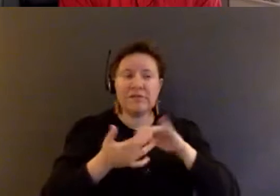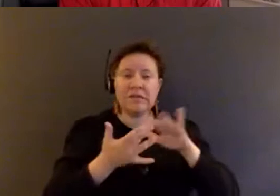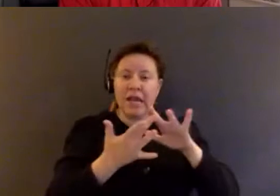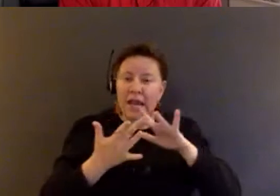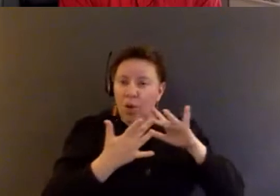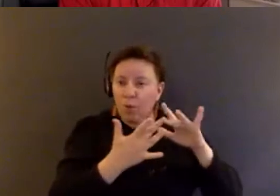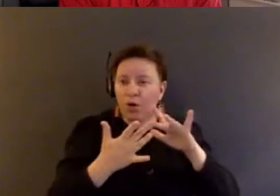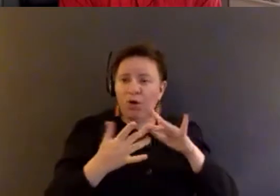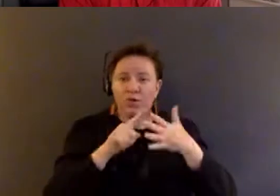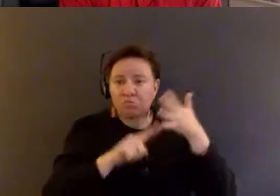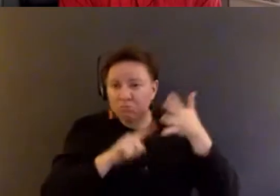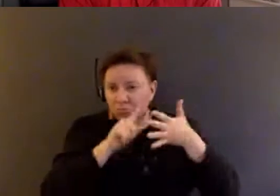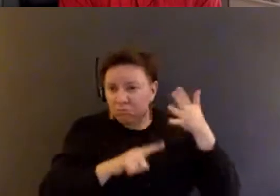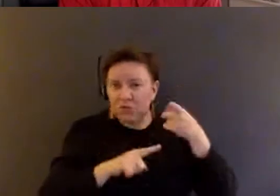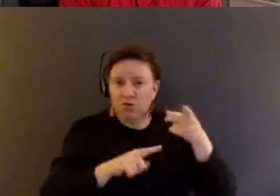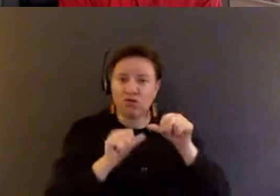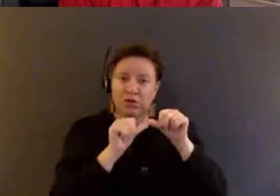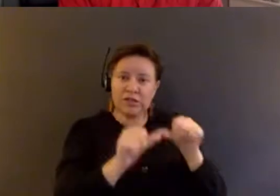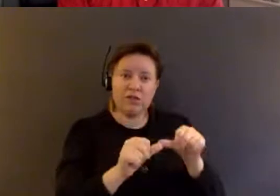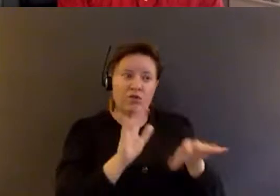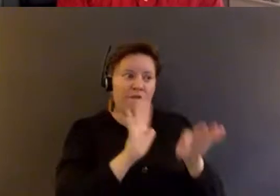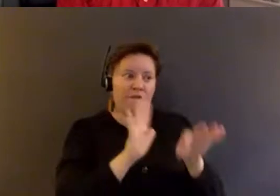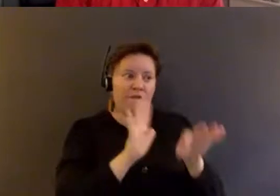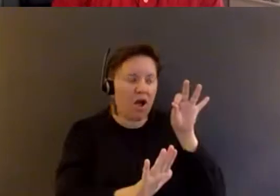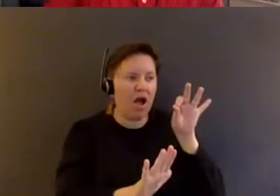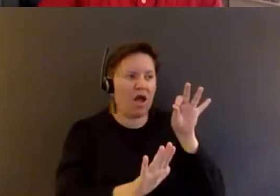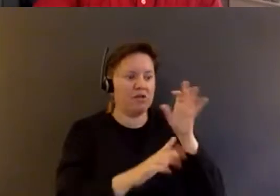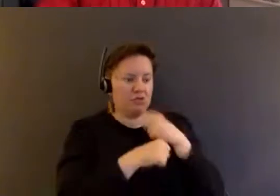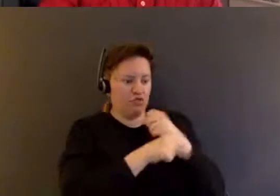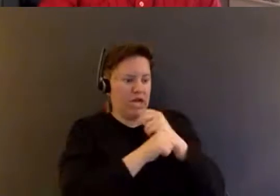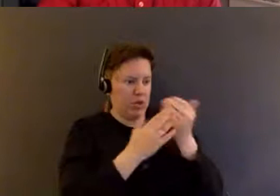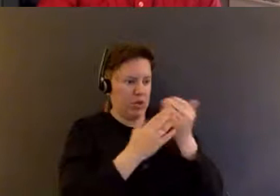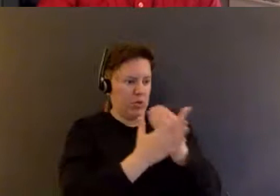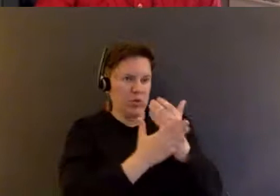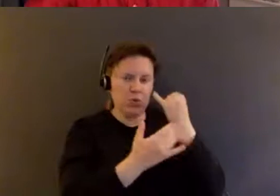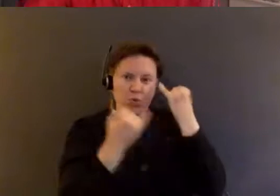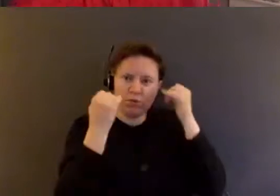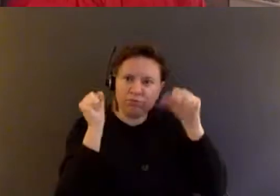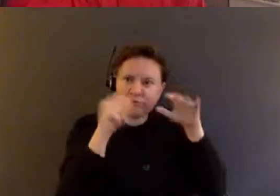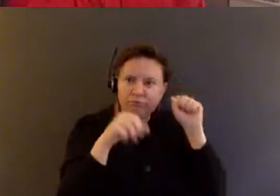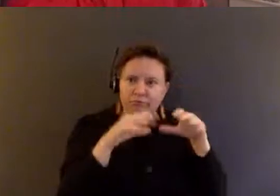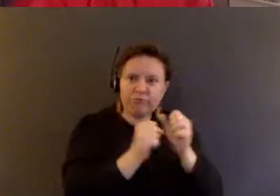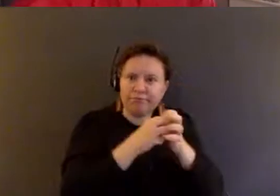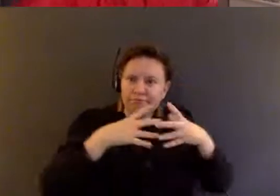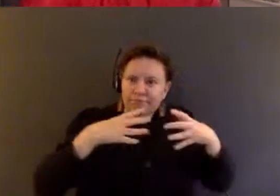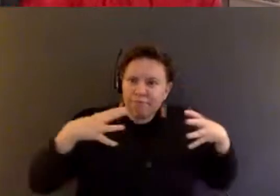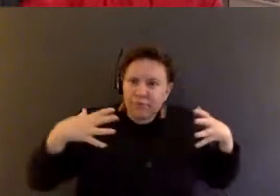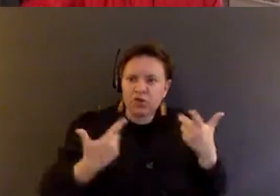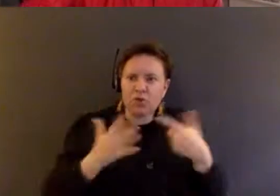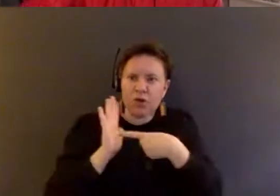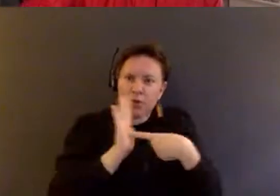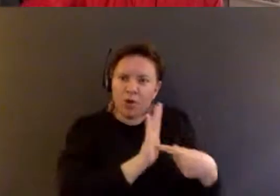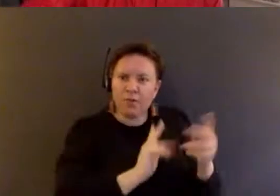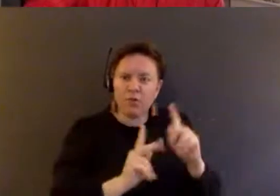um, continue to find generative in this moment that you want to either direct people to for further reading